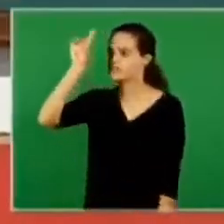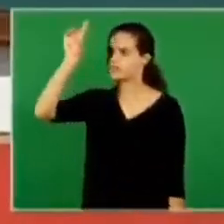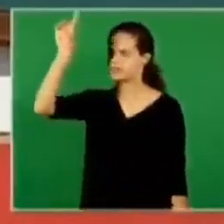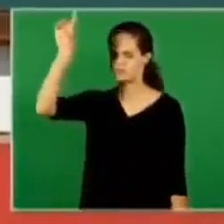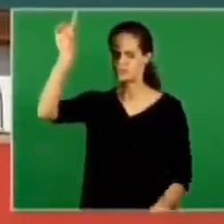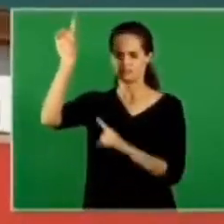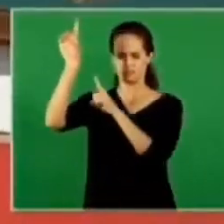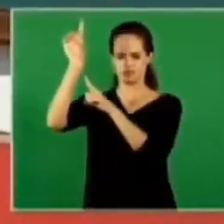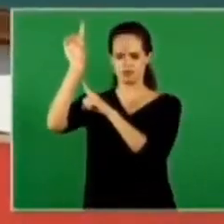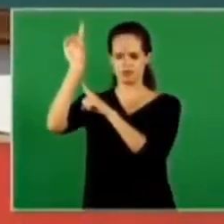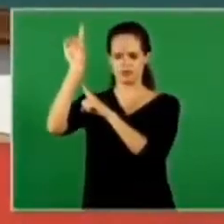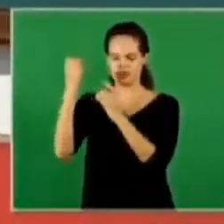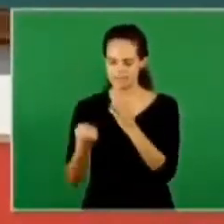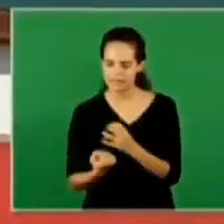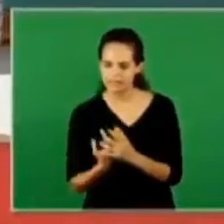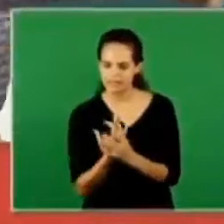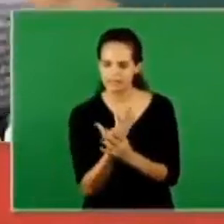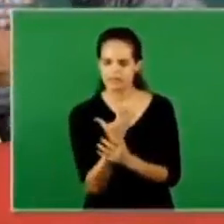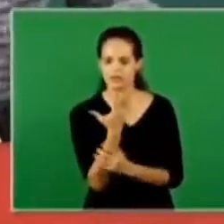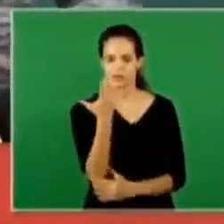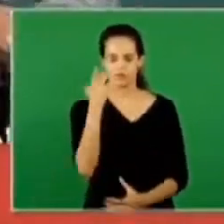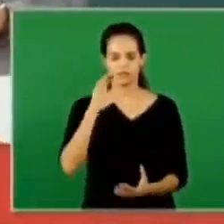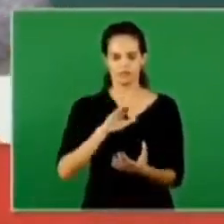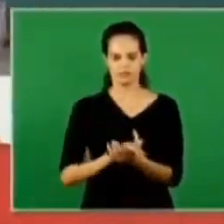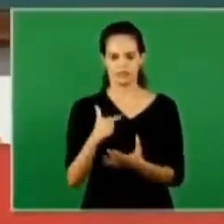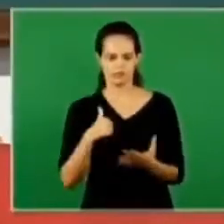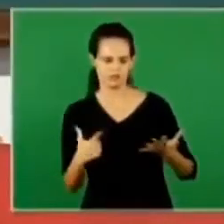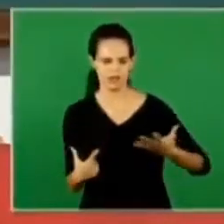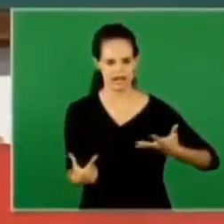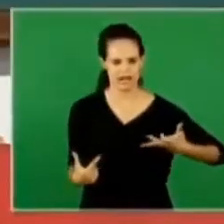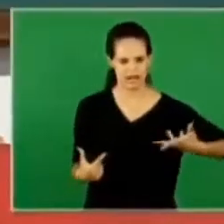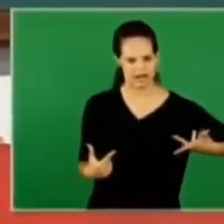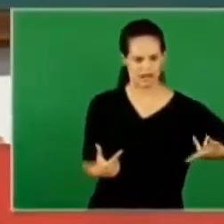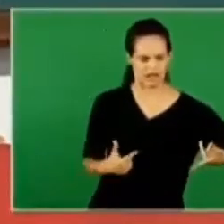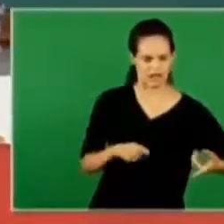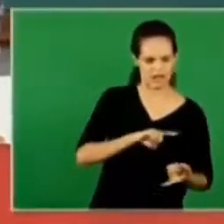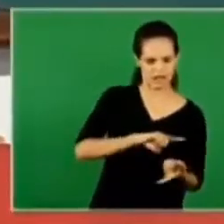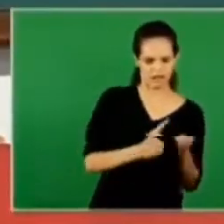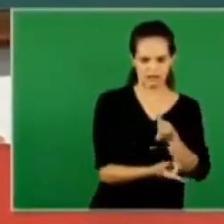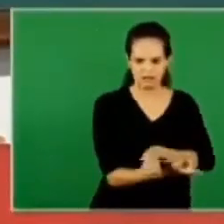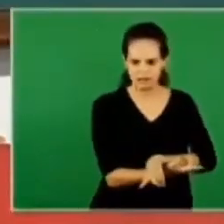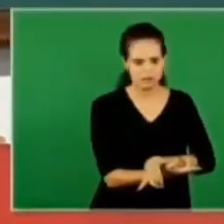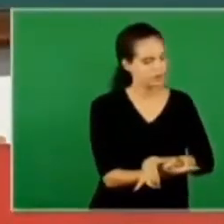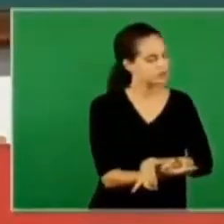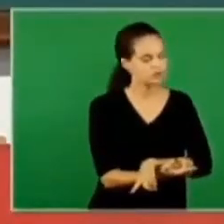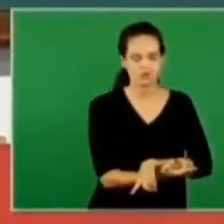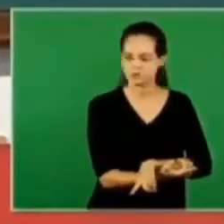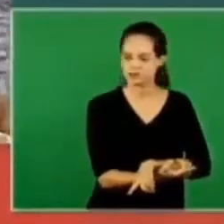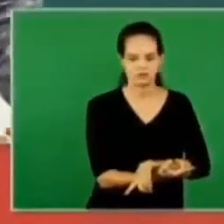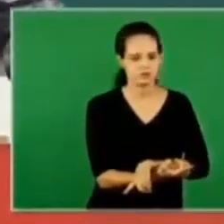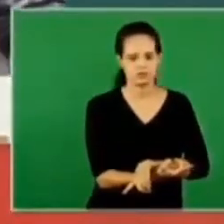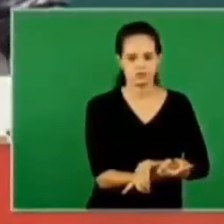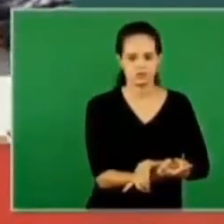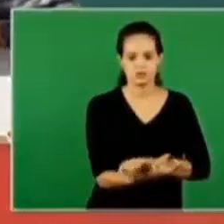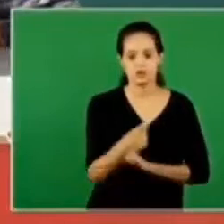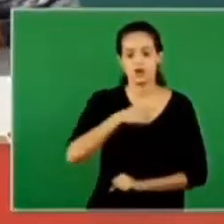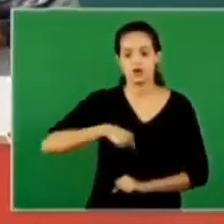your heart will not going to submit and to the influence of the world that is out there